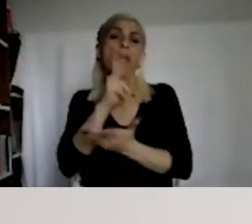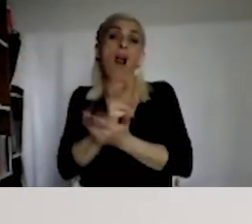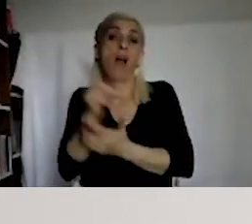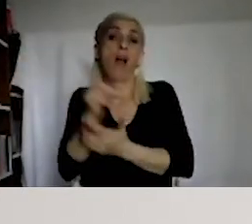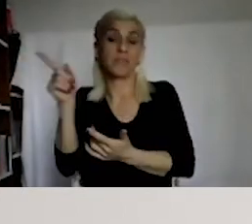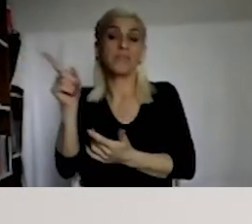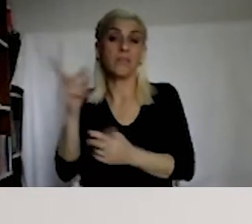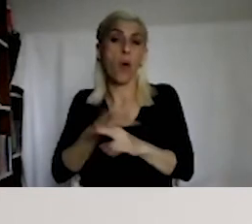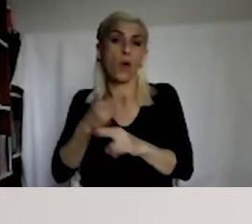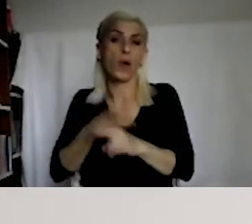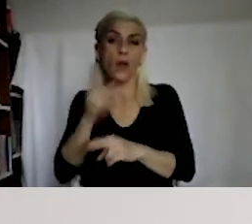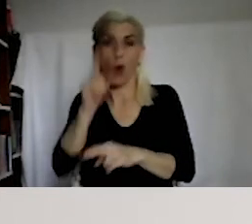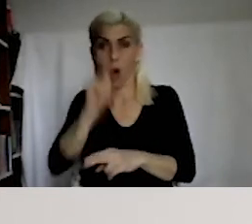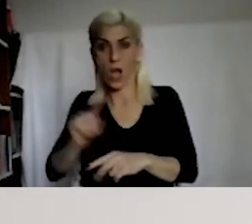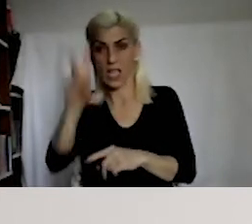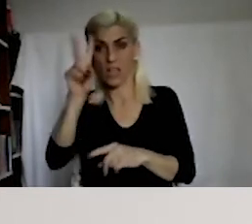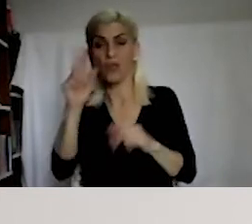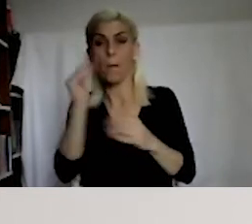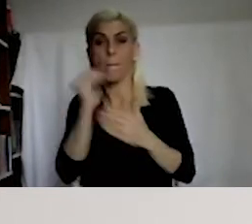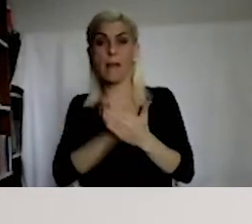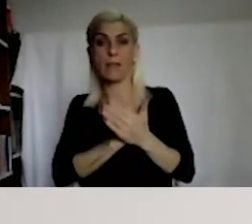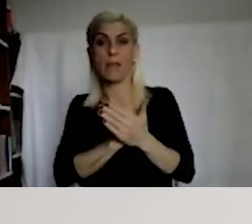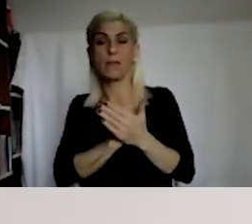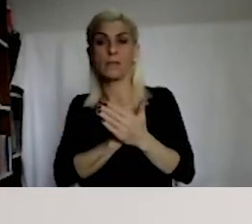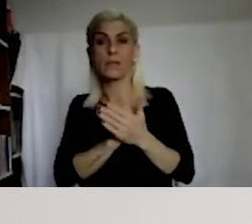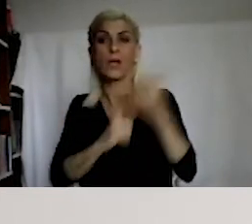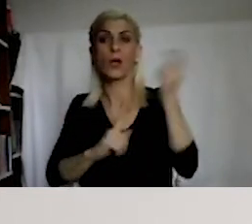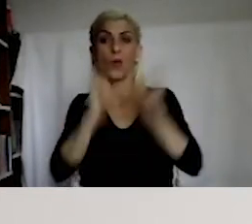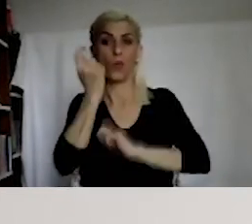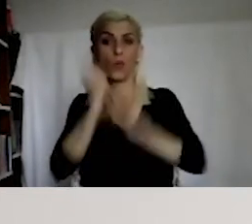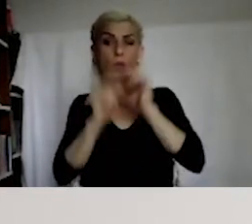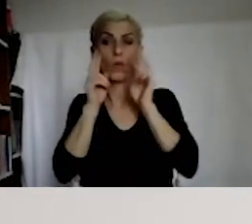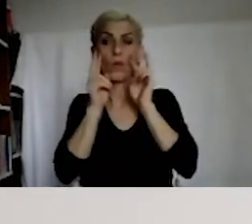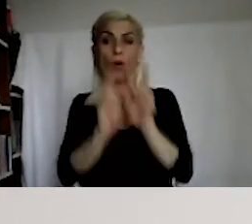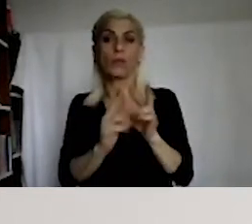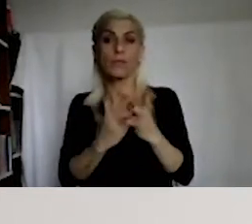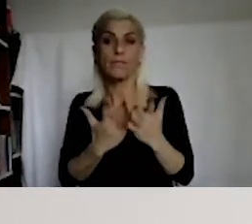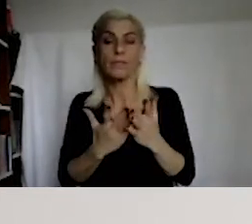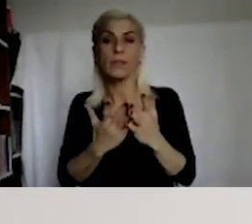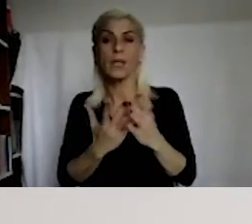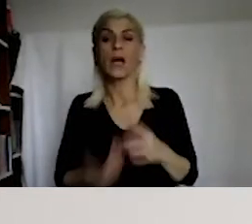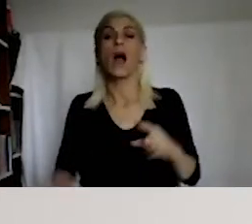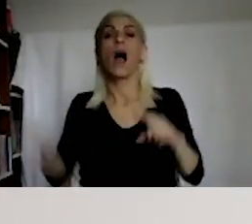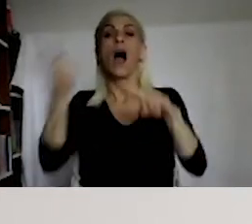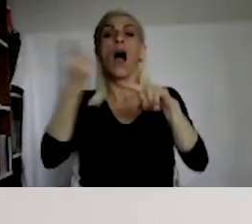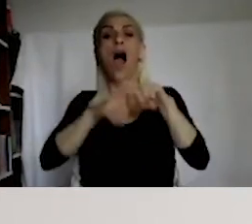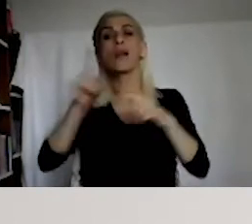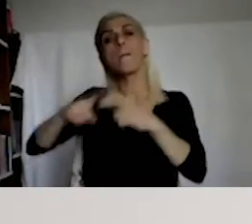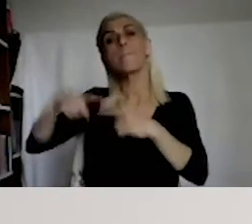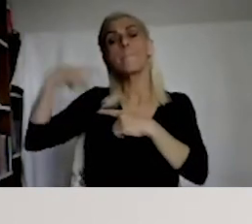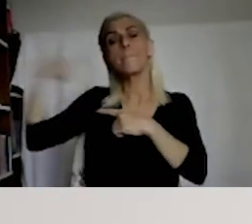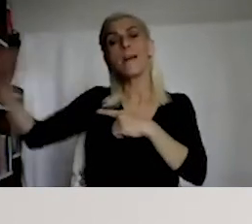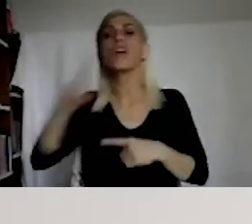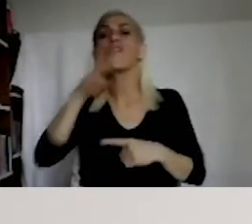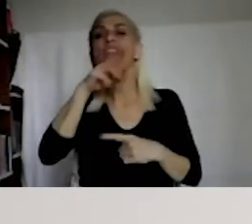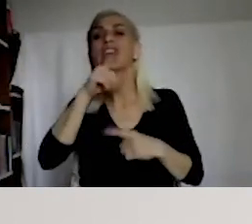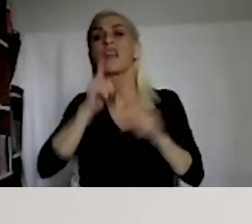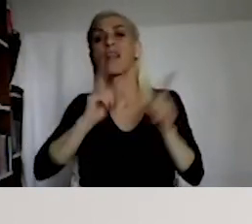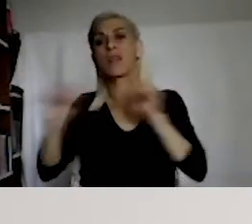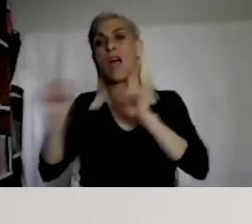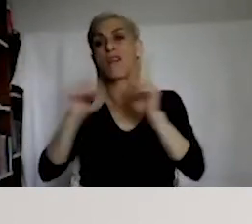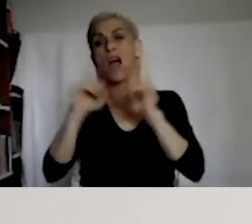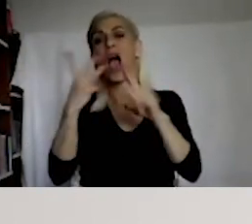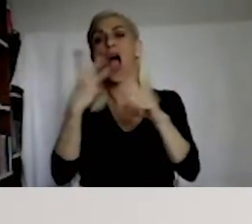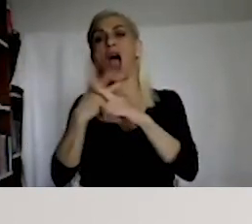The court refers to Article 17 in those cases. There's another French case, Embala versus